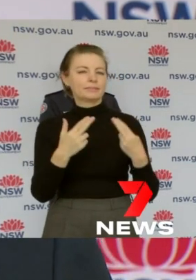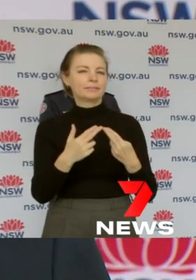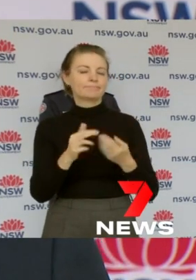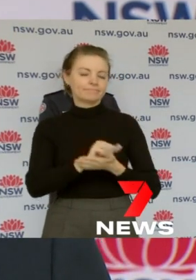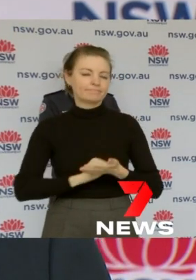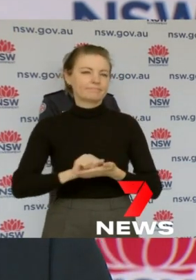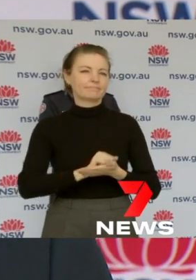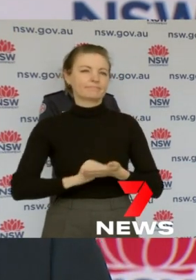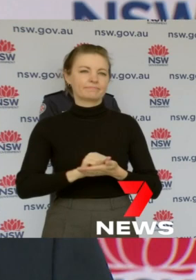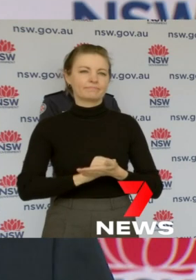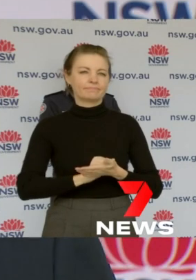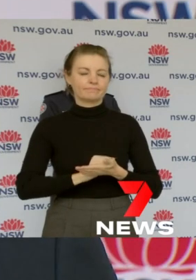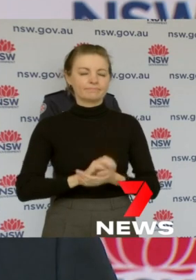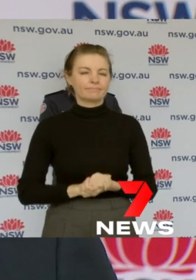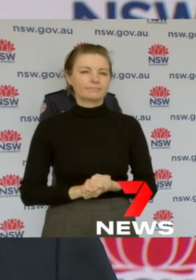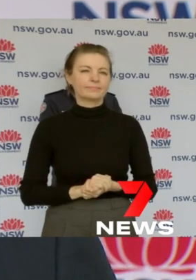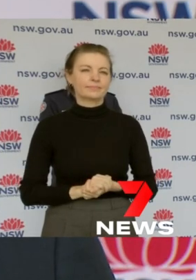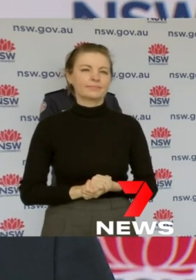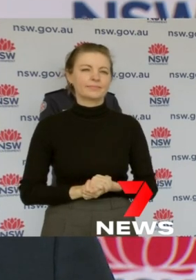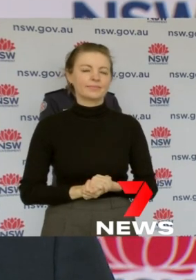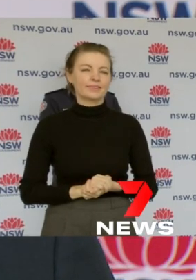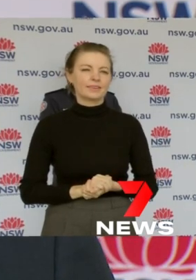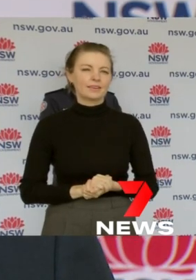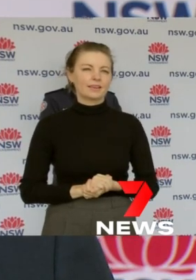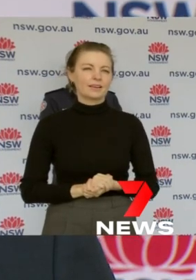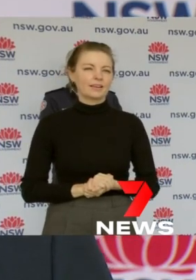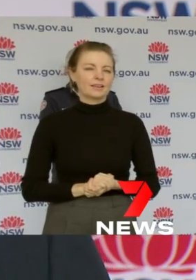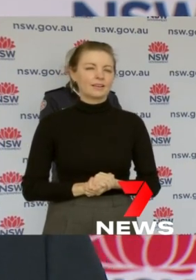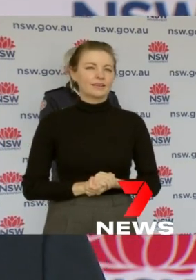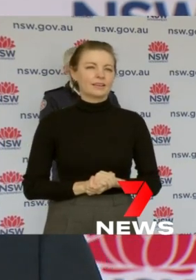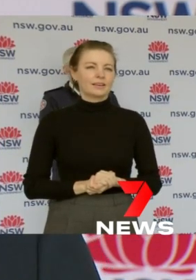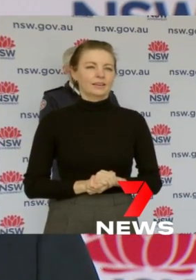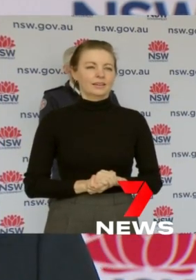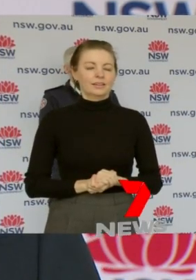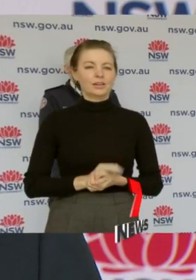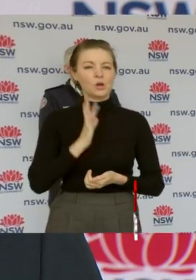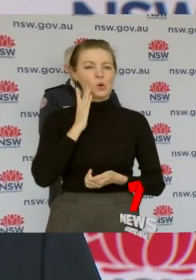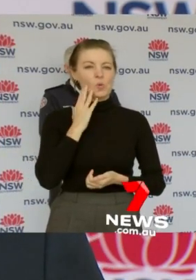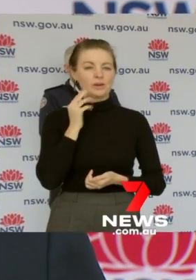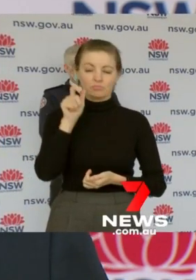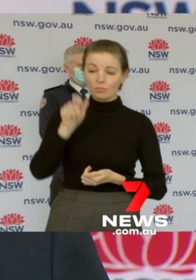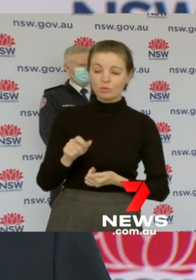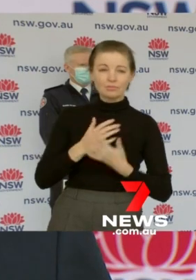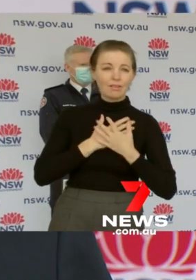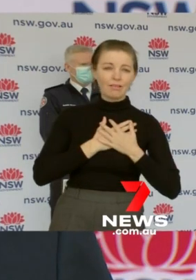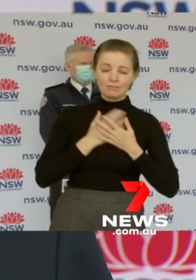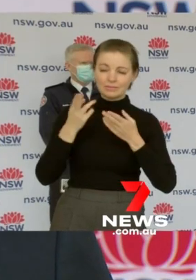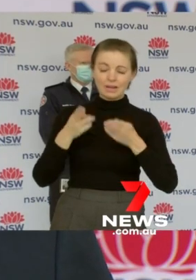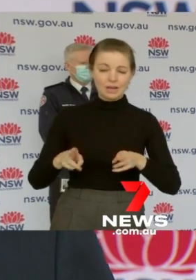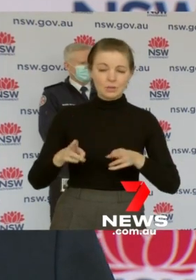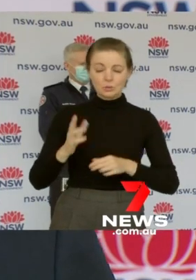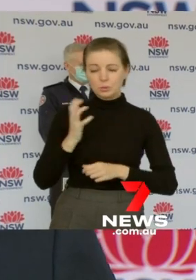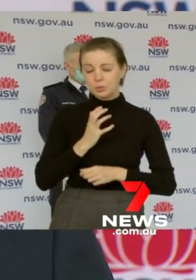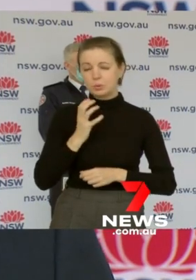It's a terrible situation and to have any loved one pass away at any time is obviously challenging